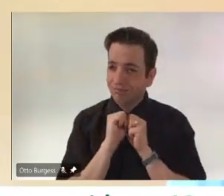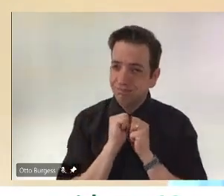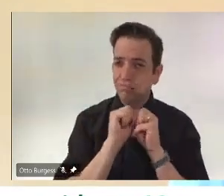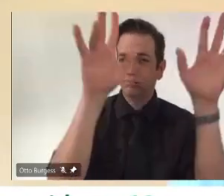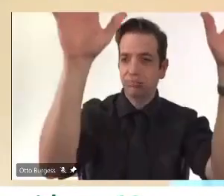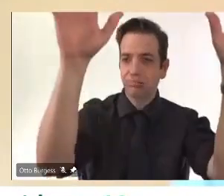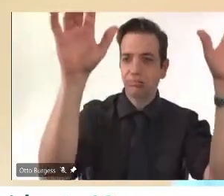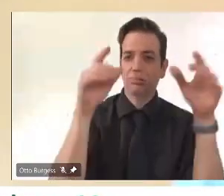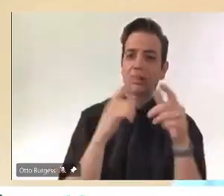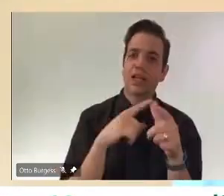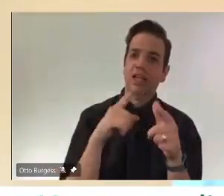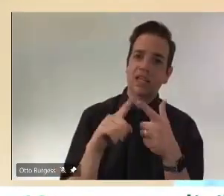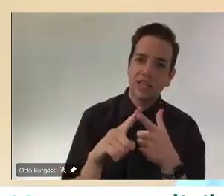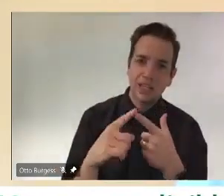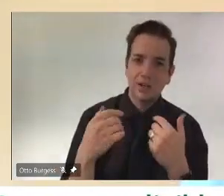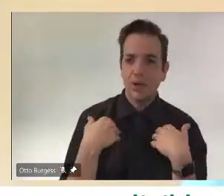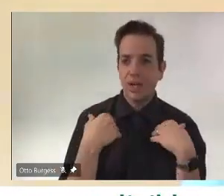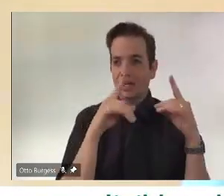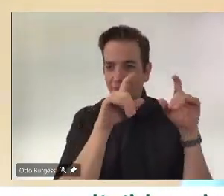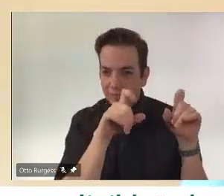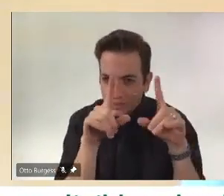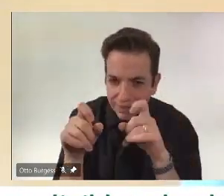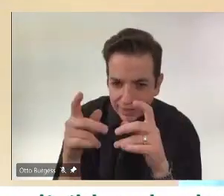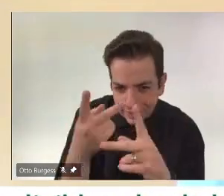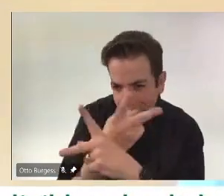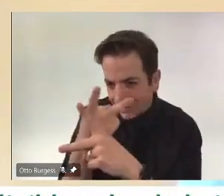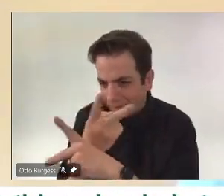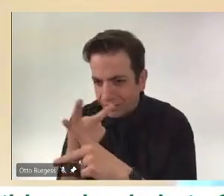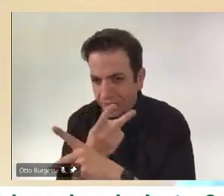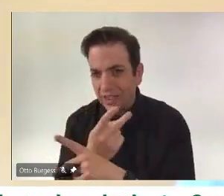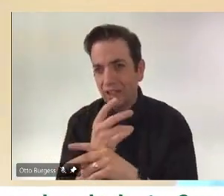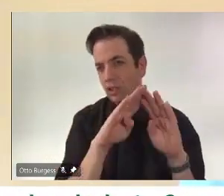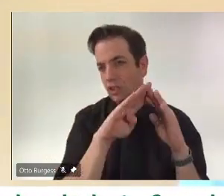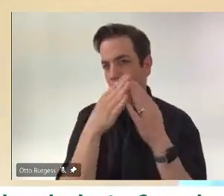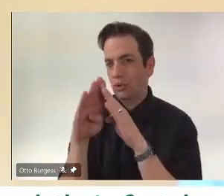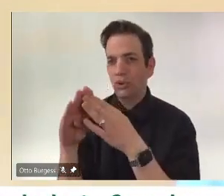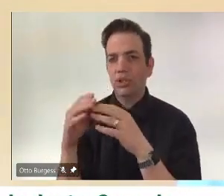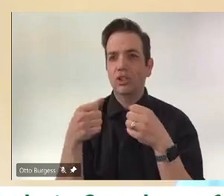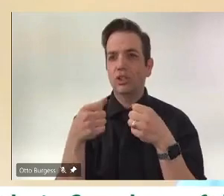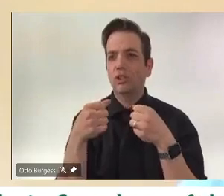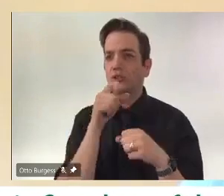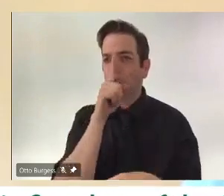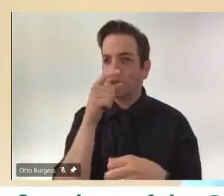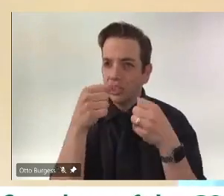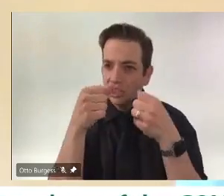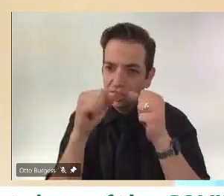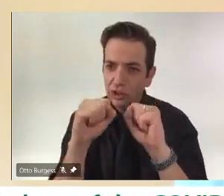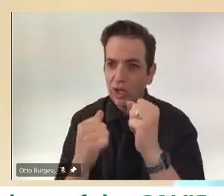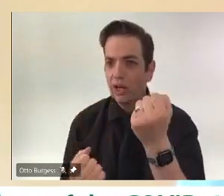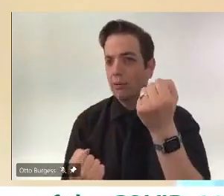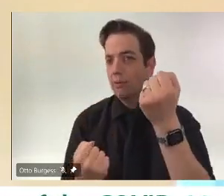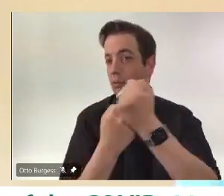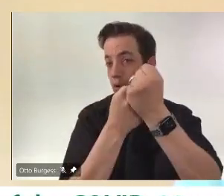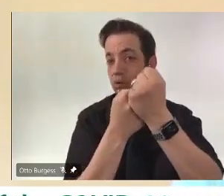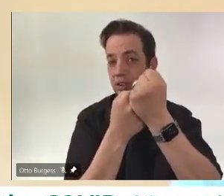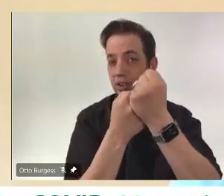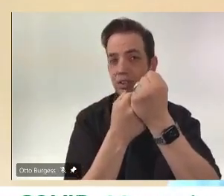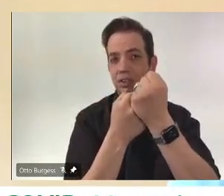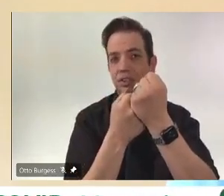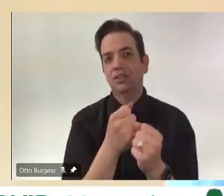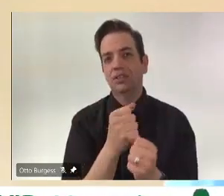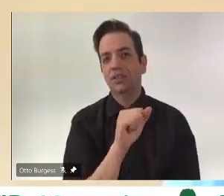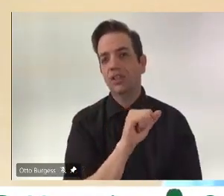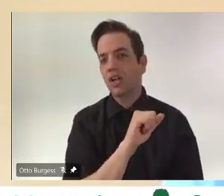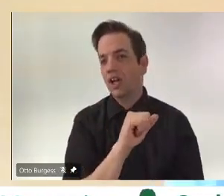contact tracing and lots of community efforts to, you know, really promote all the public health measures